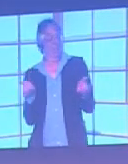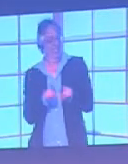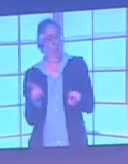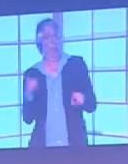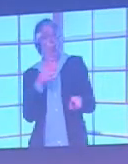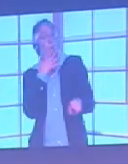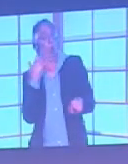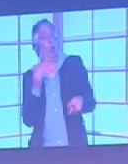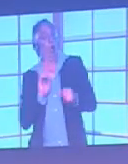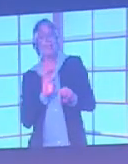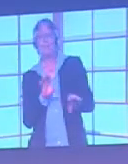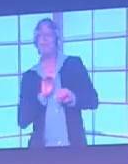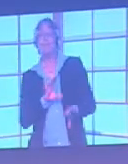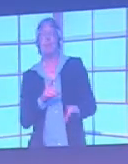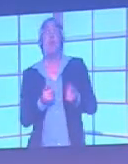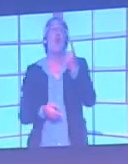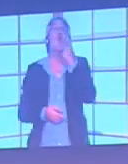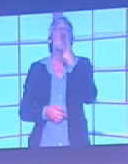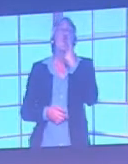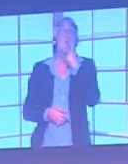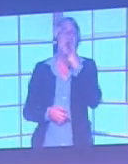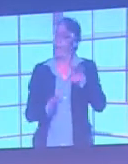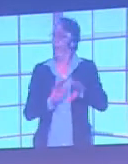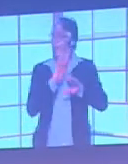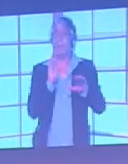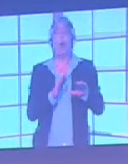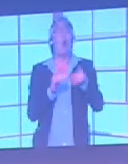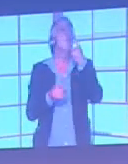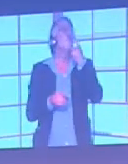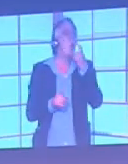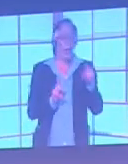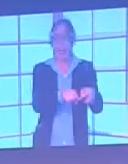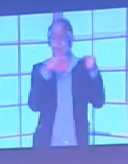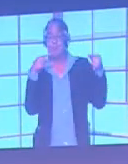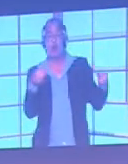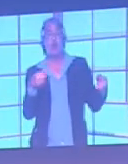But basically red should never be used against green or black.